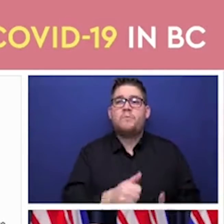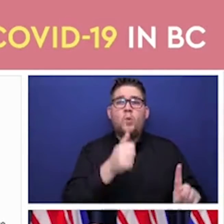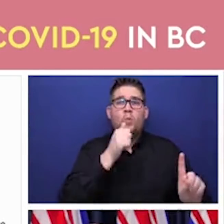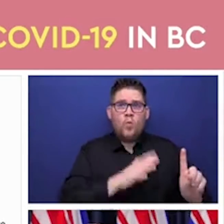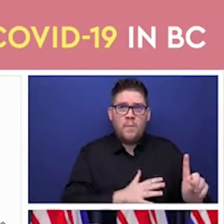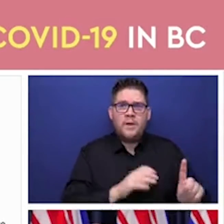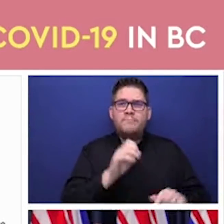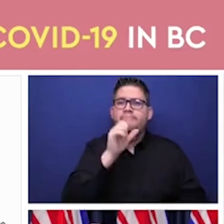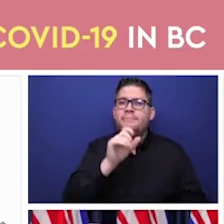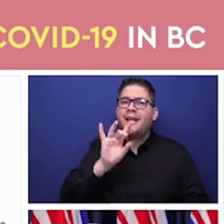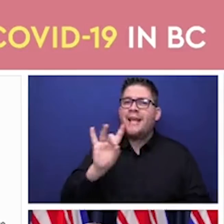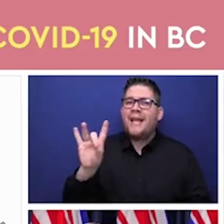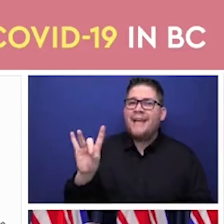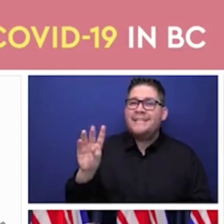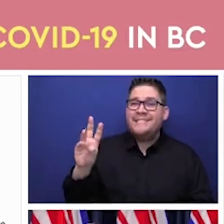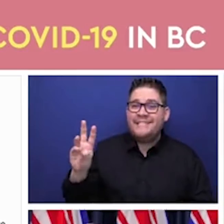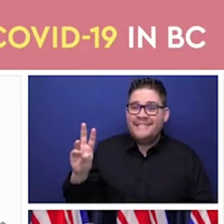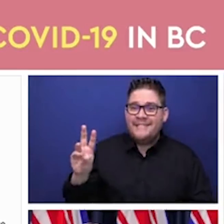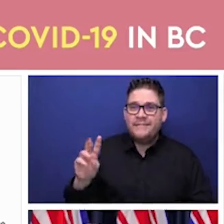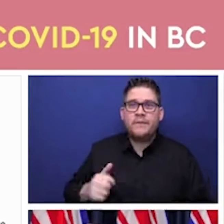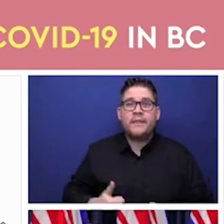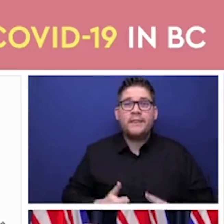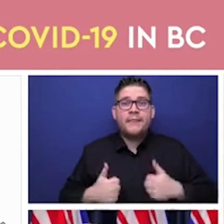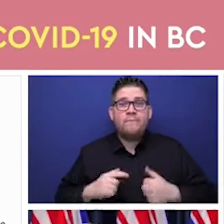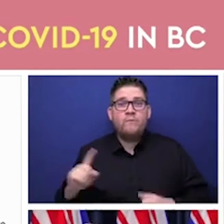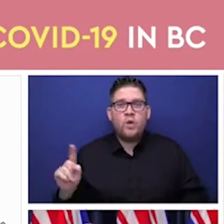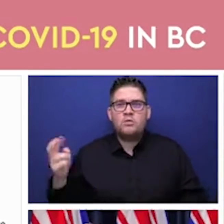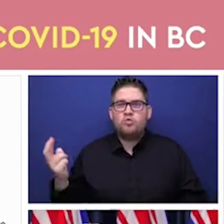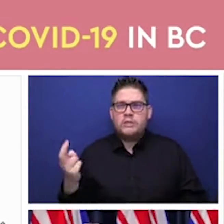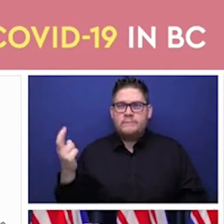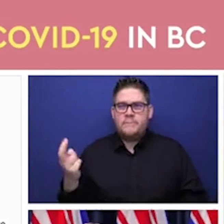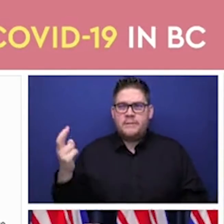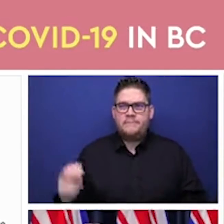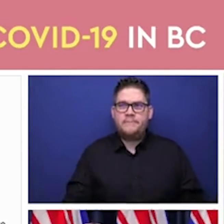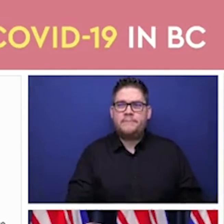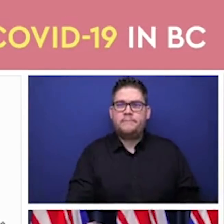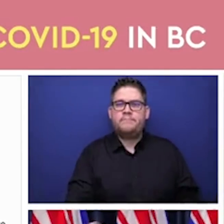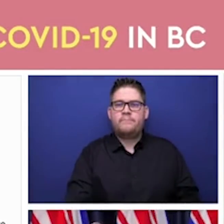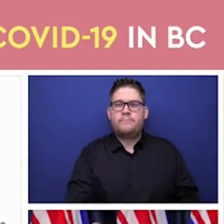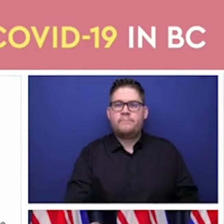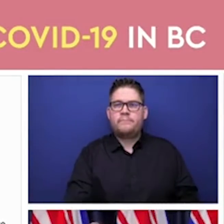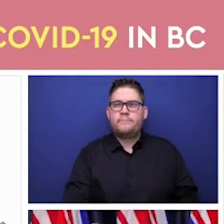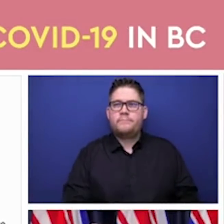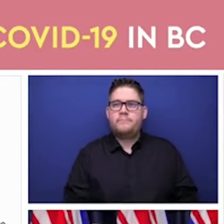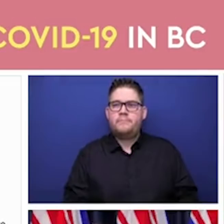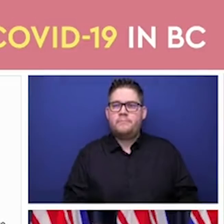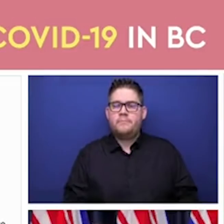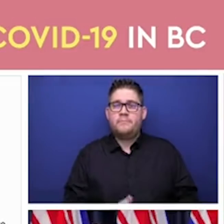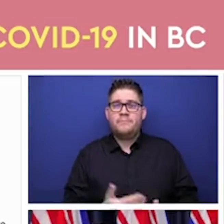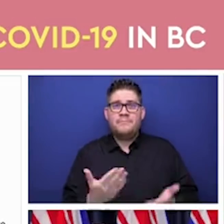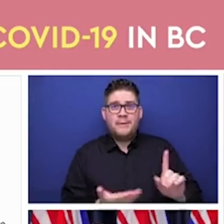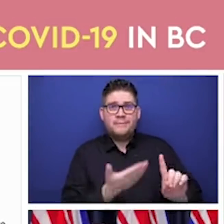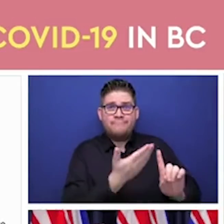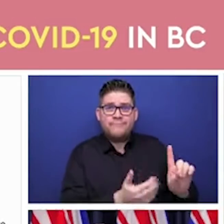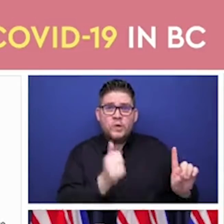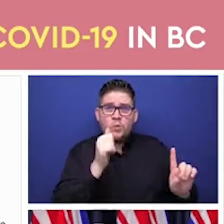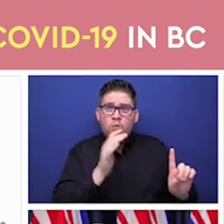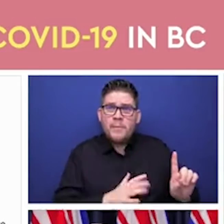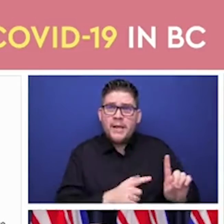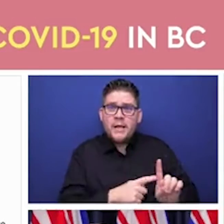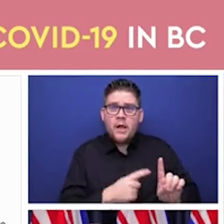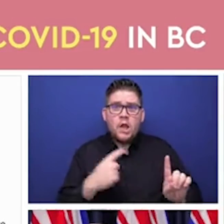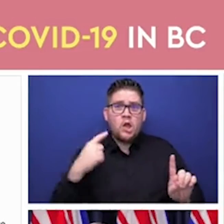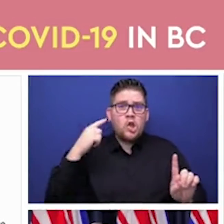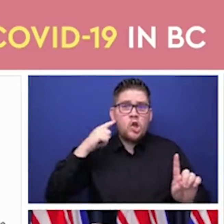her social support network, her seniors network might say, oh, it's time for you to get your vaccine, you're eligible now. And she will,